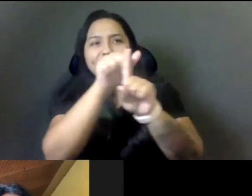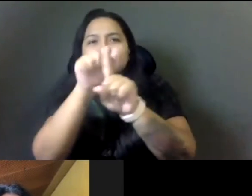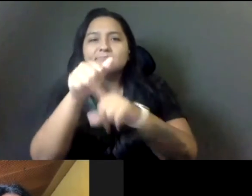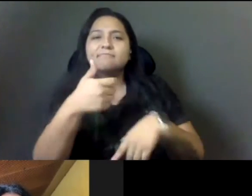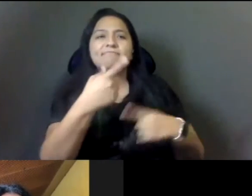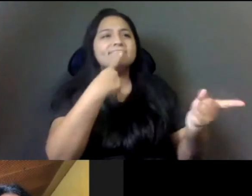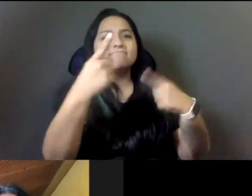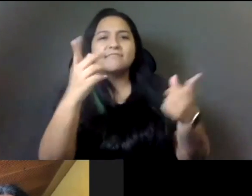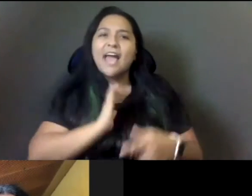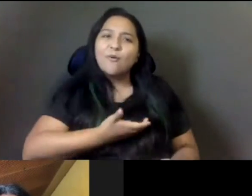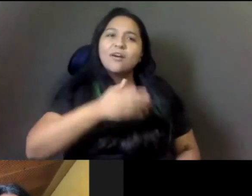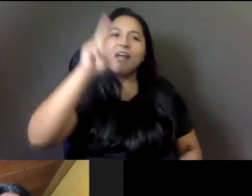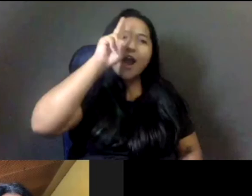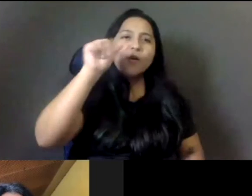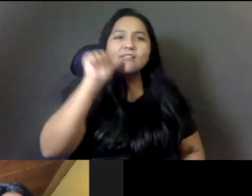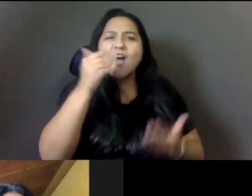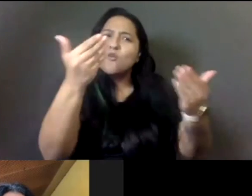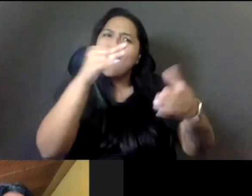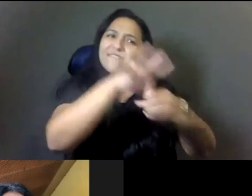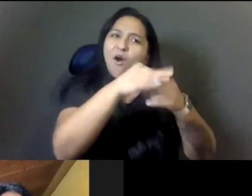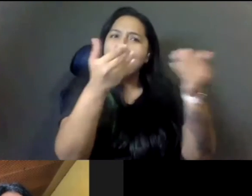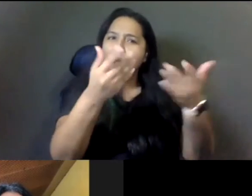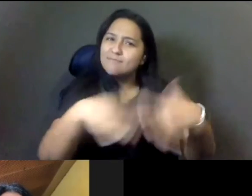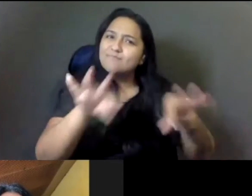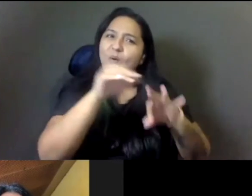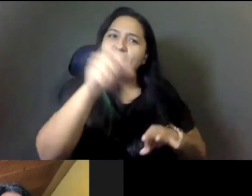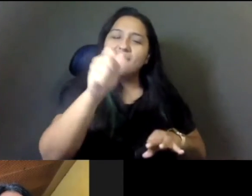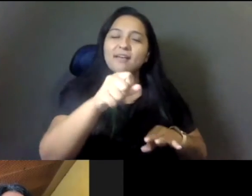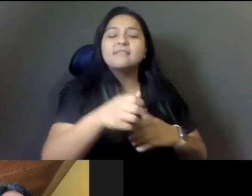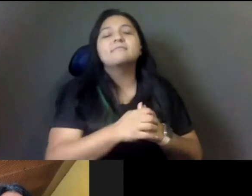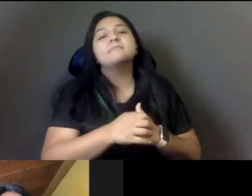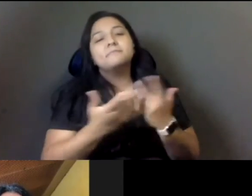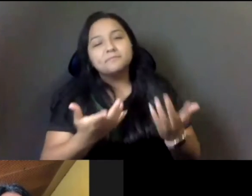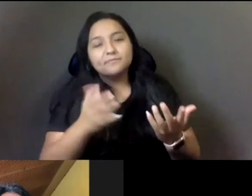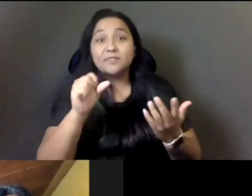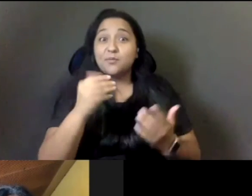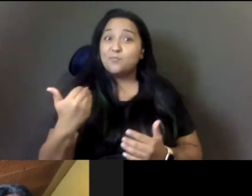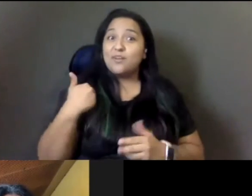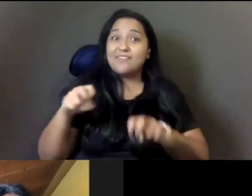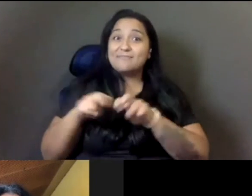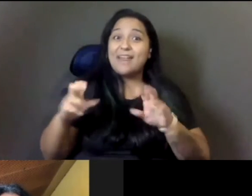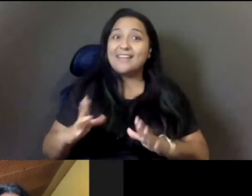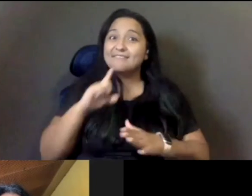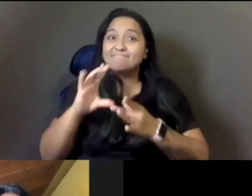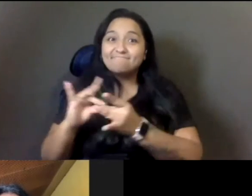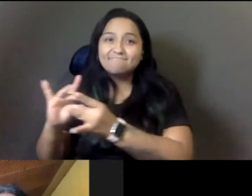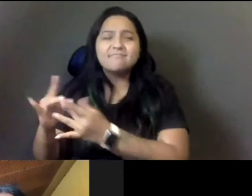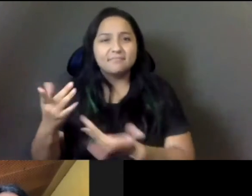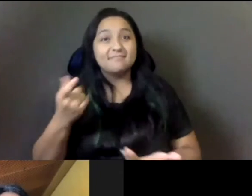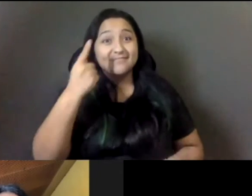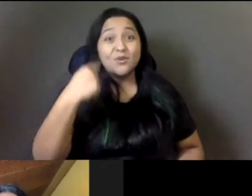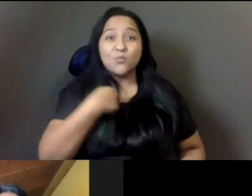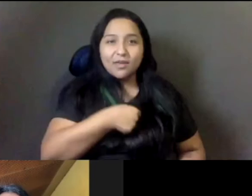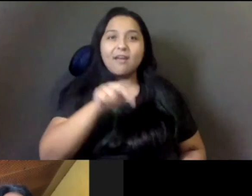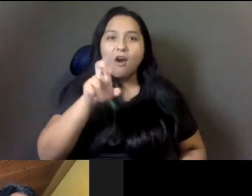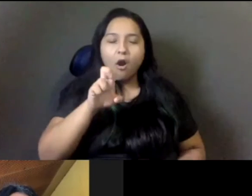mattered. And I see, and I think, you know, to the point of the previous panelists, we are the influencers. We are the people who make a difference. You